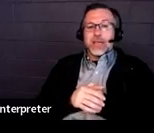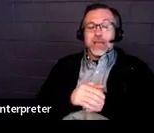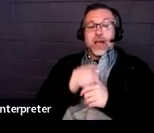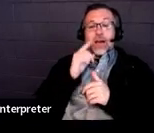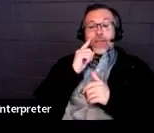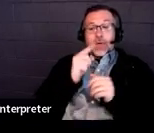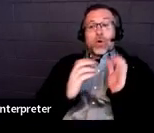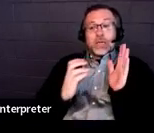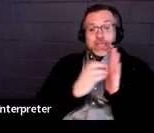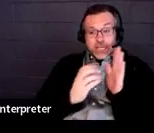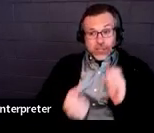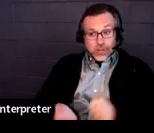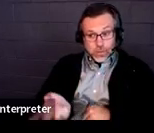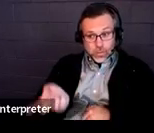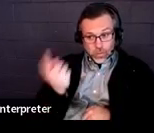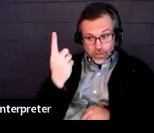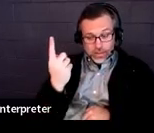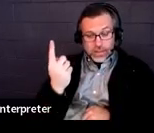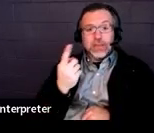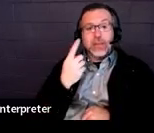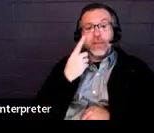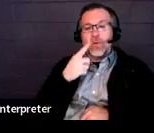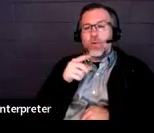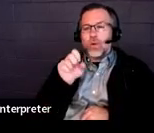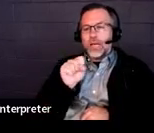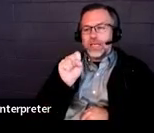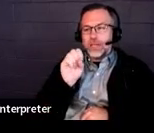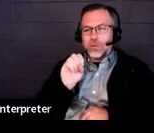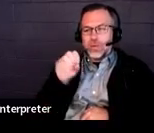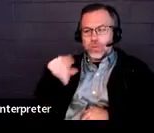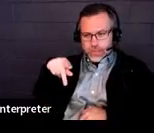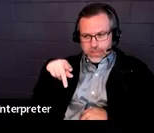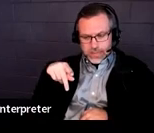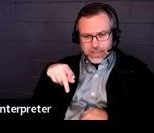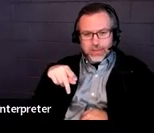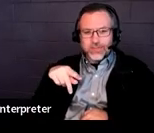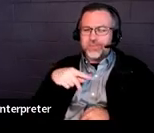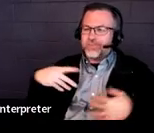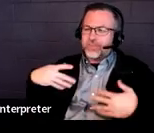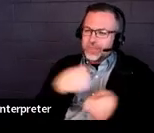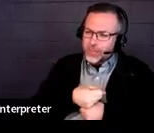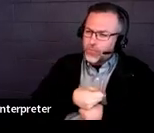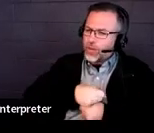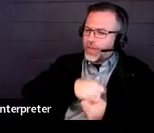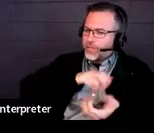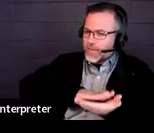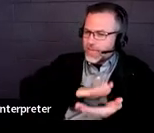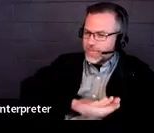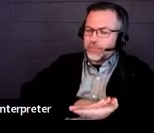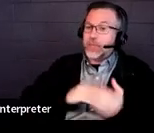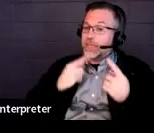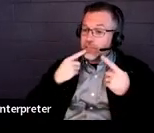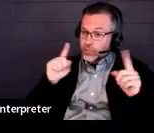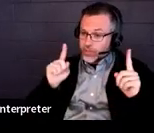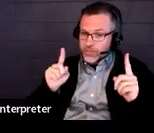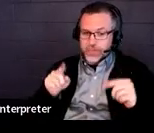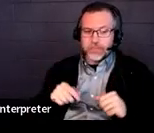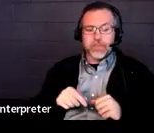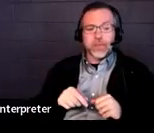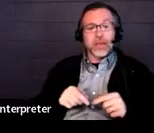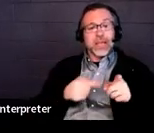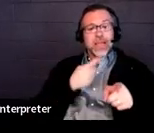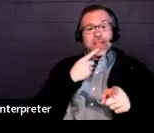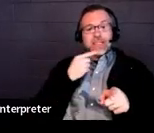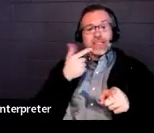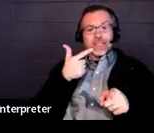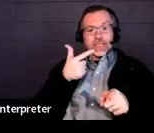one, just section one of the summary of performance, where that summary of academic achievement goes. So, this says that Gus